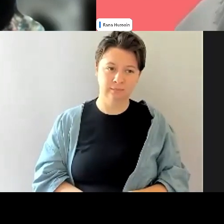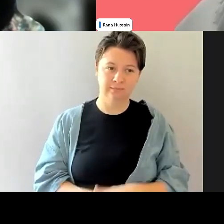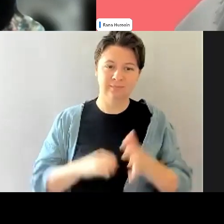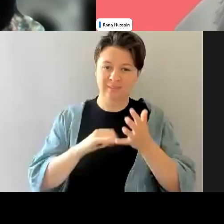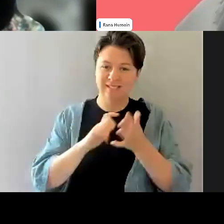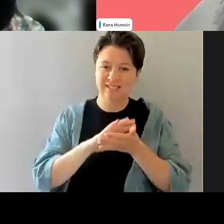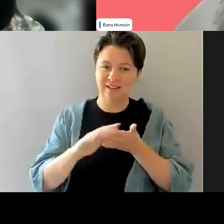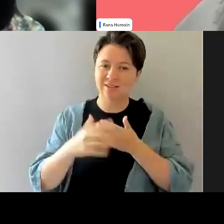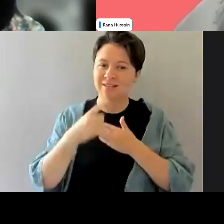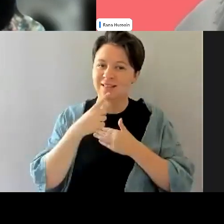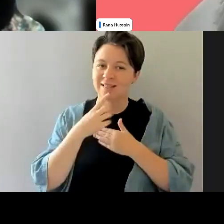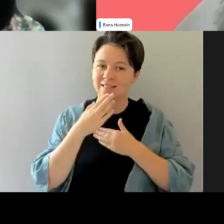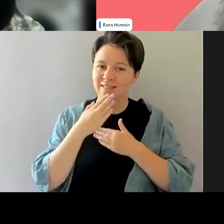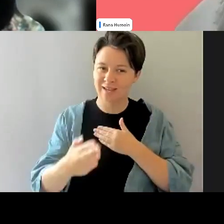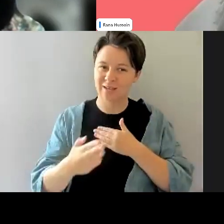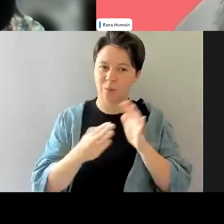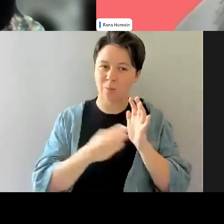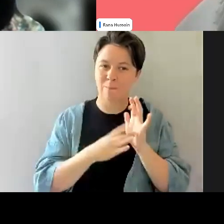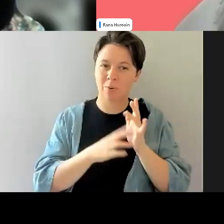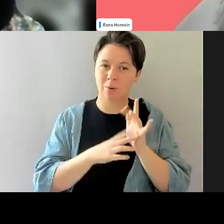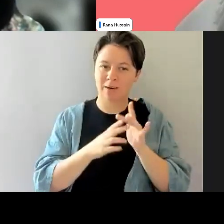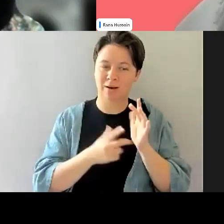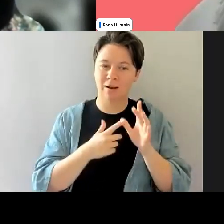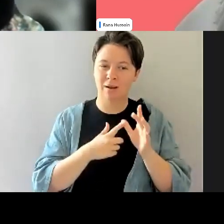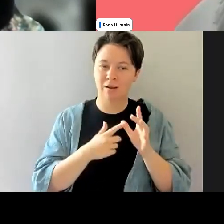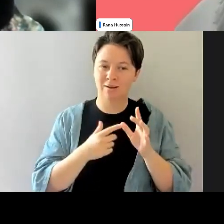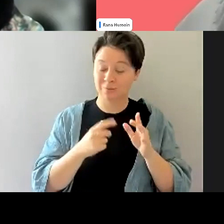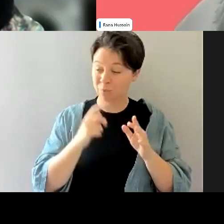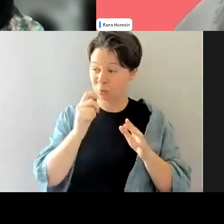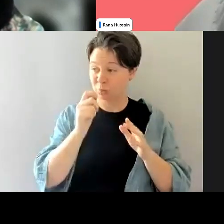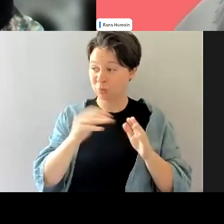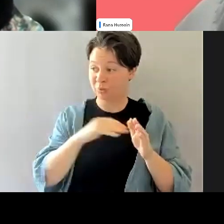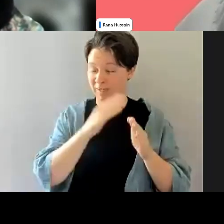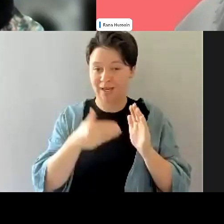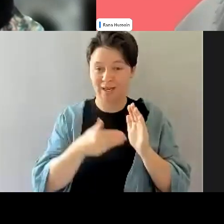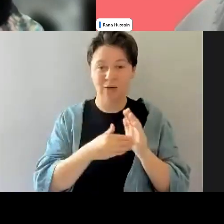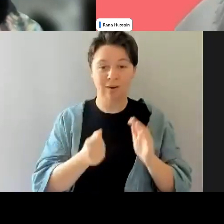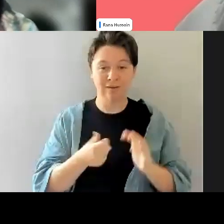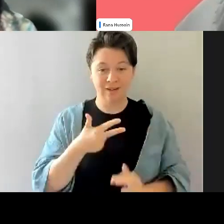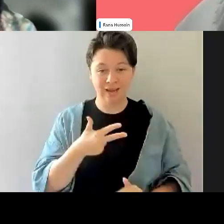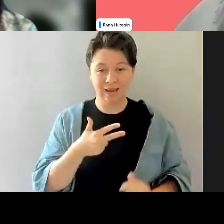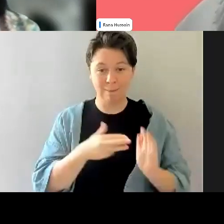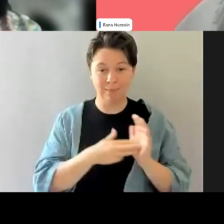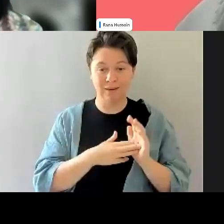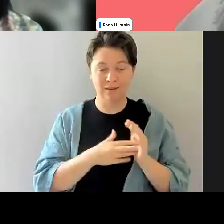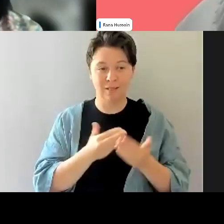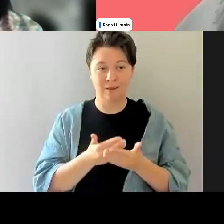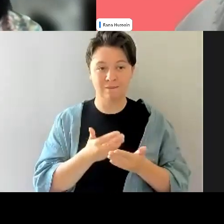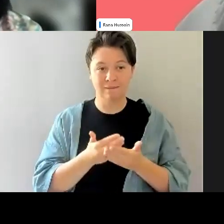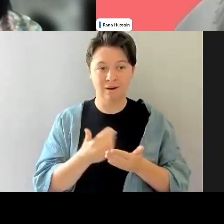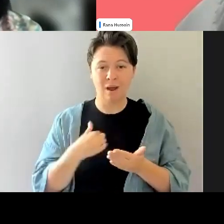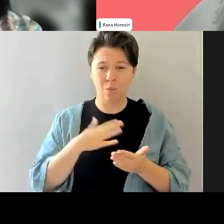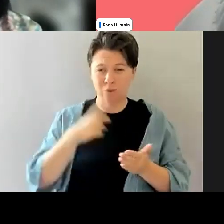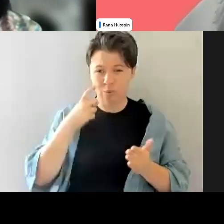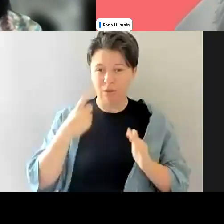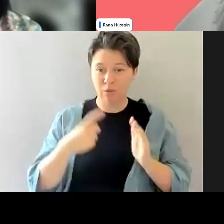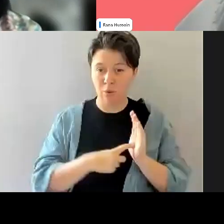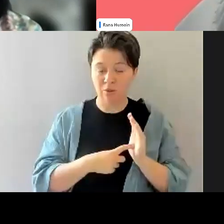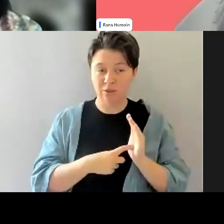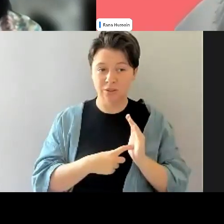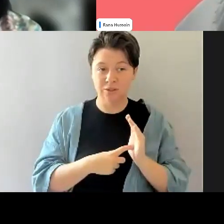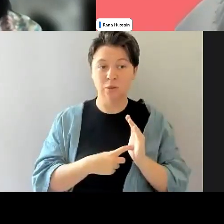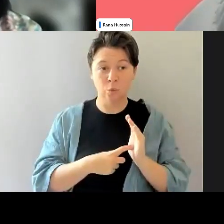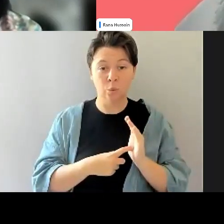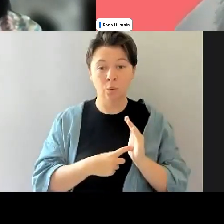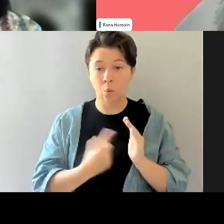Thanks Melita. Look, we're, uh, we're coming to the, uh, the end of the session. We've got eight minutes and I really just want to acknowledge everyone that there is a, there's a,